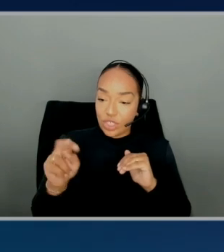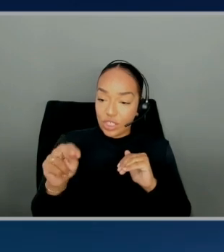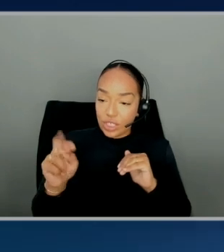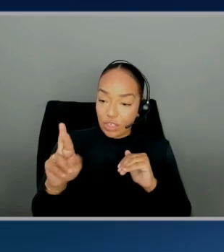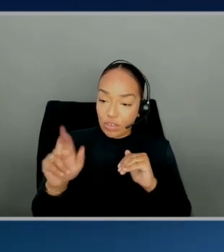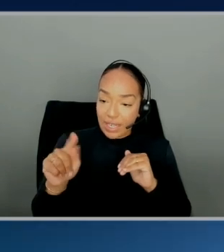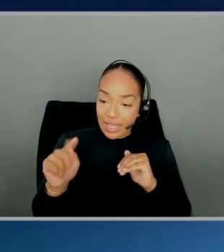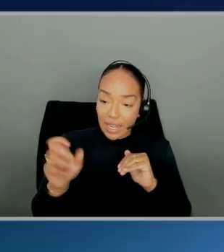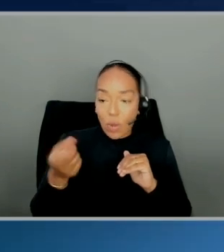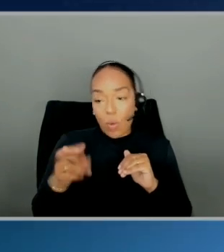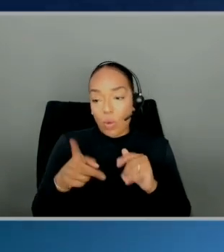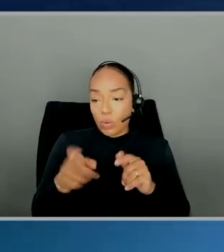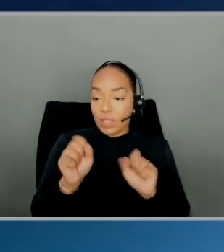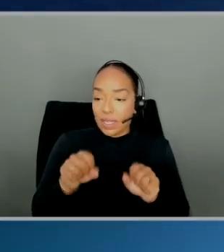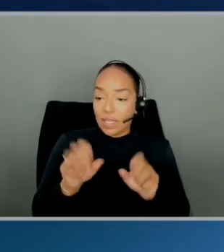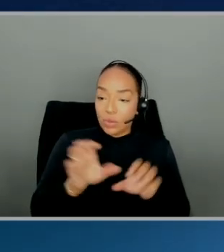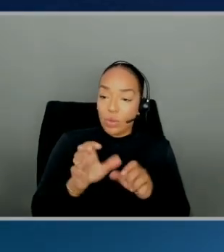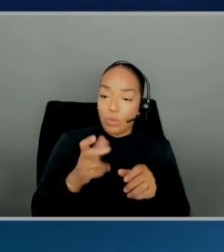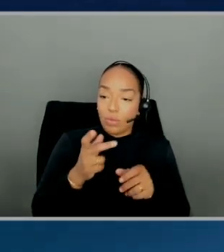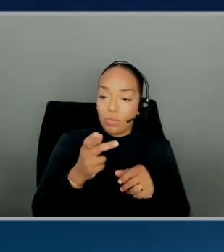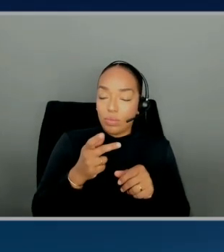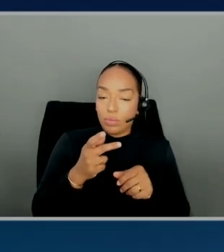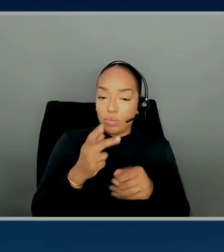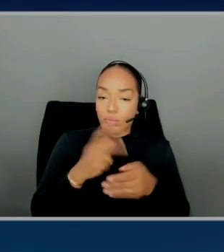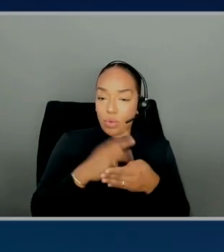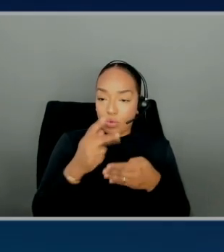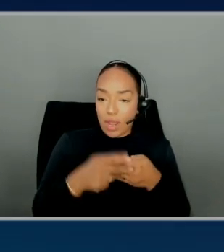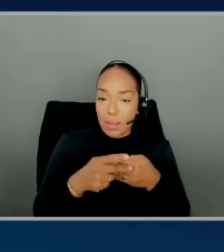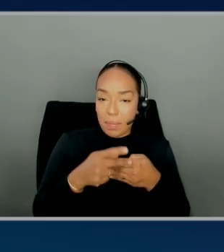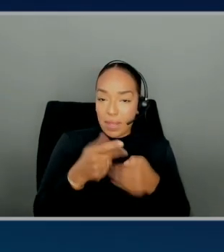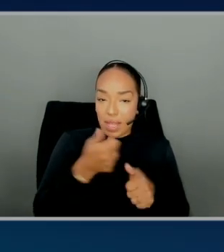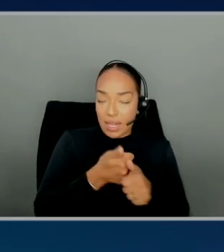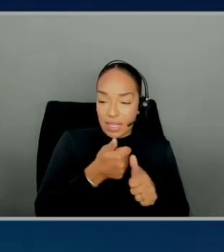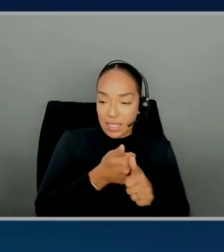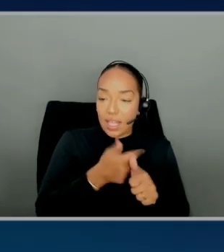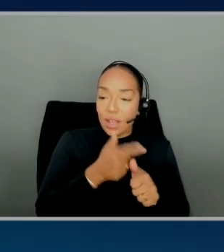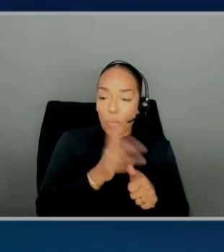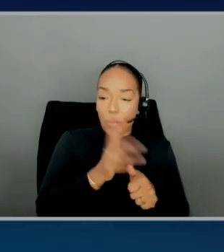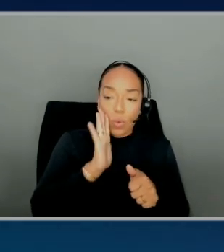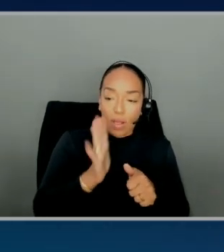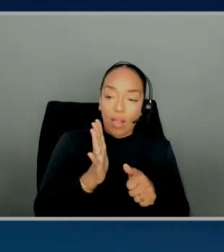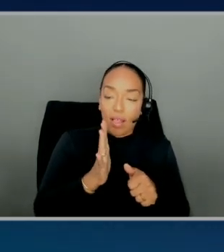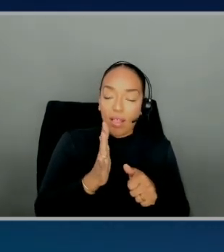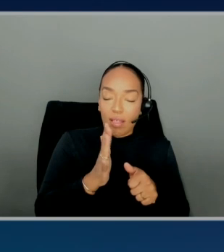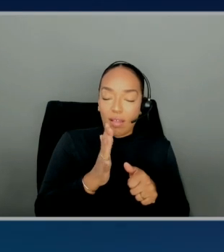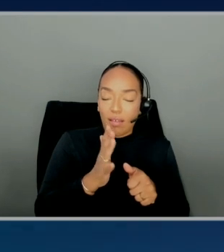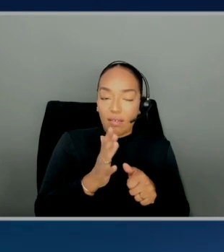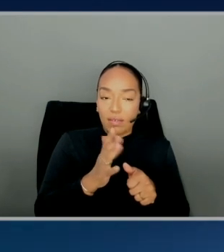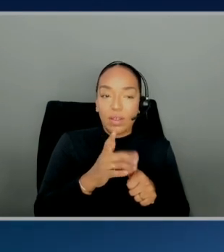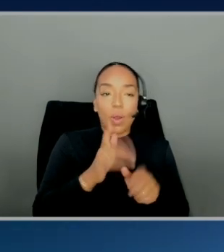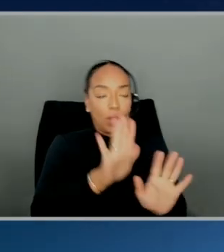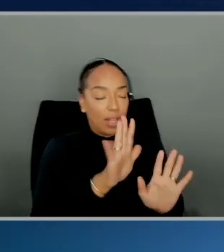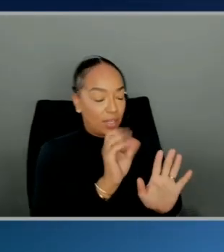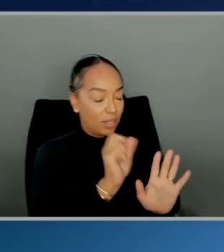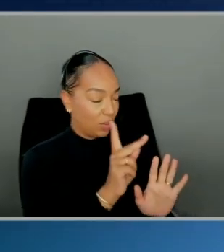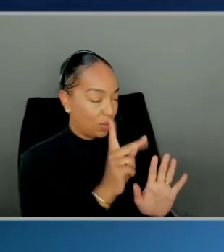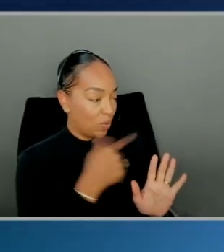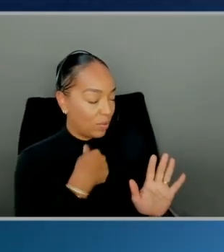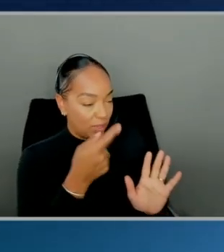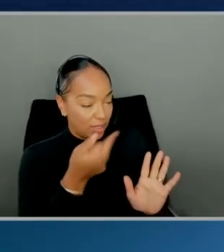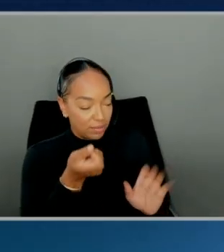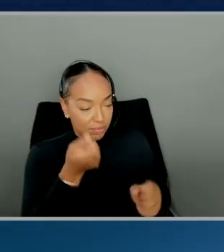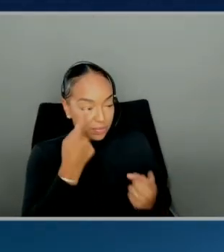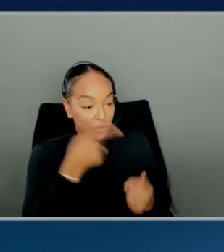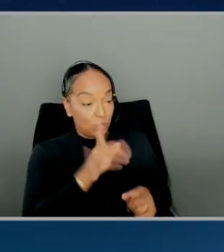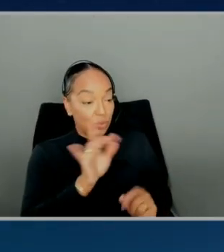programmatically, and all the statistics will be populated for you. Okay. So to break it down, just so I'm tracking, when you go into Glue,